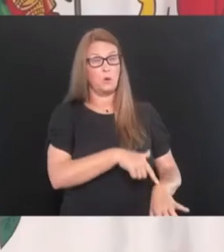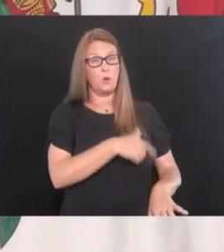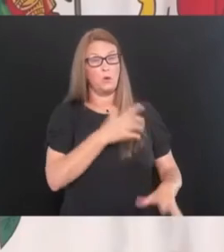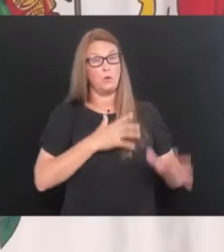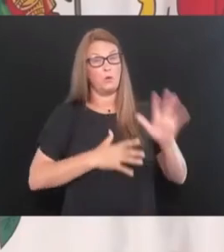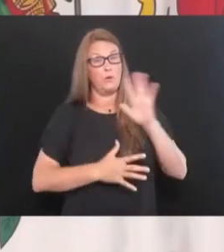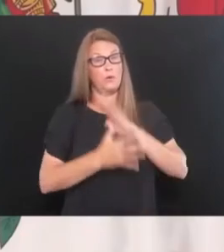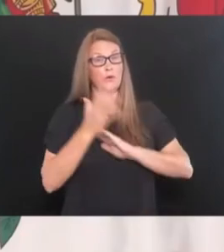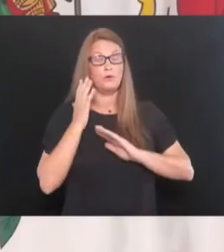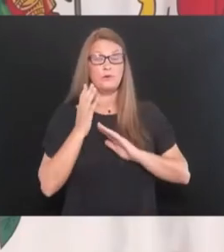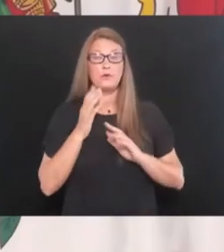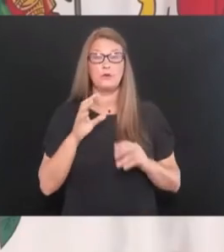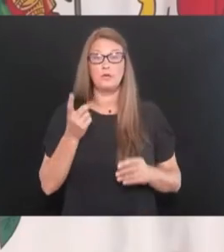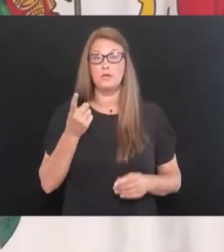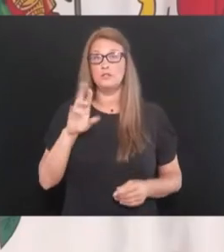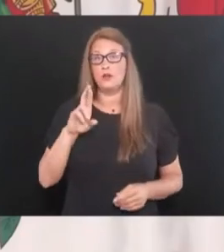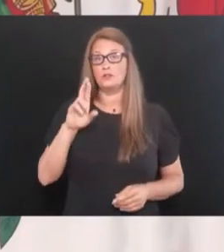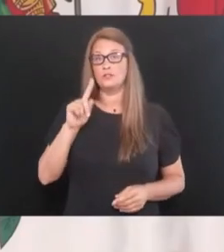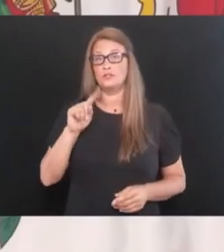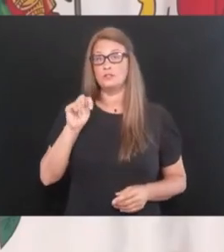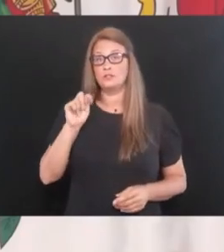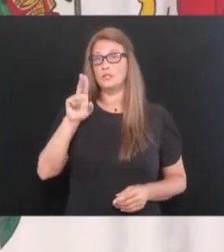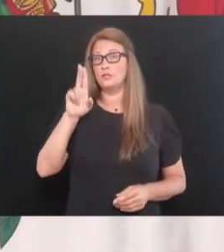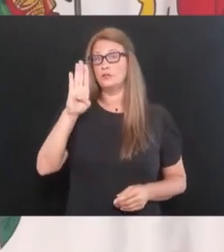Dr. Tom Kotubo is with us.